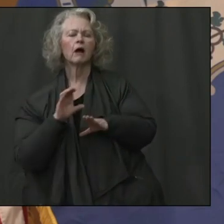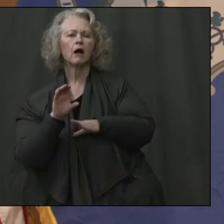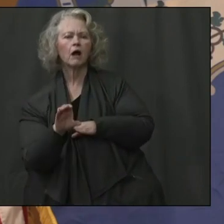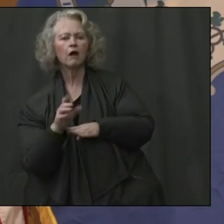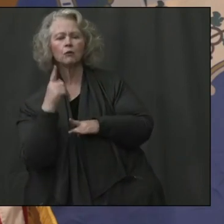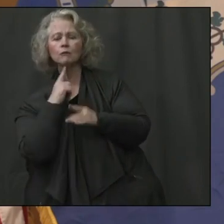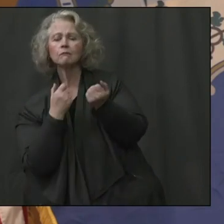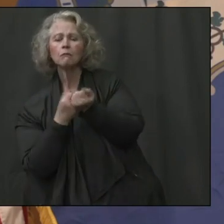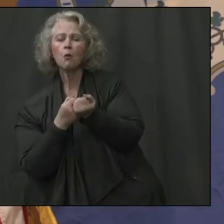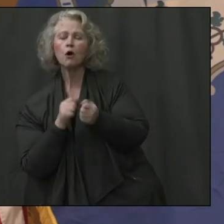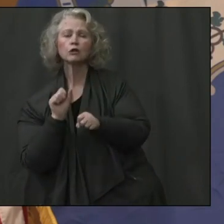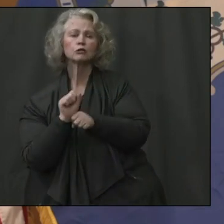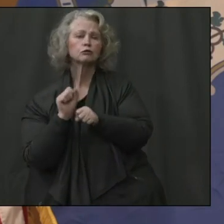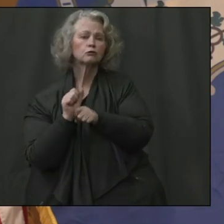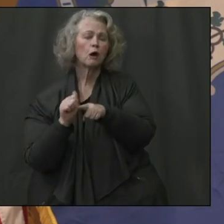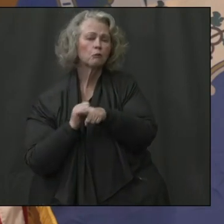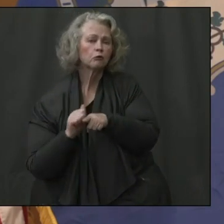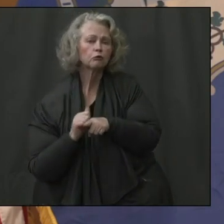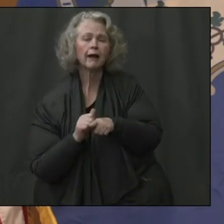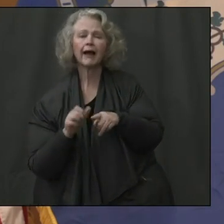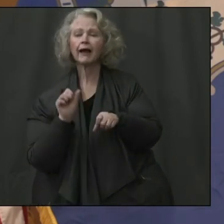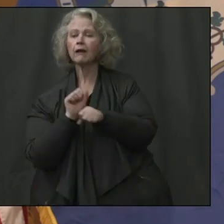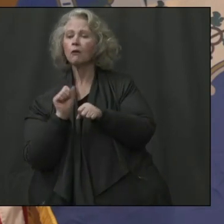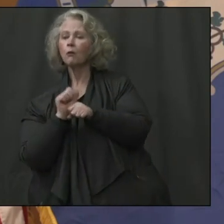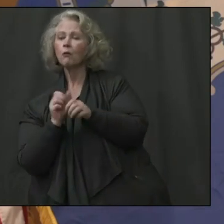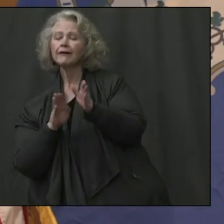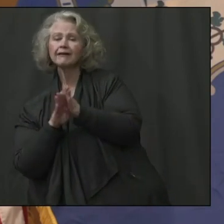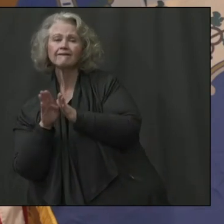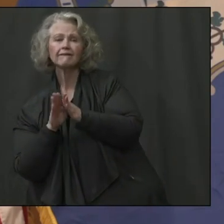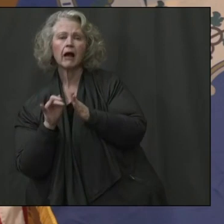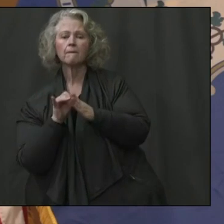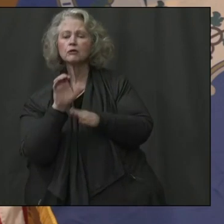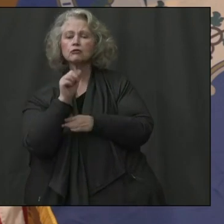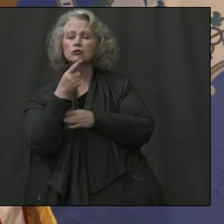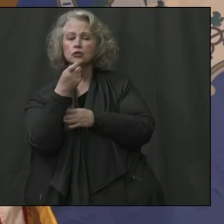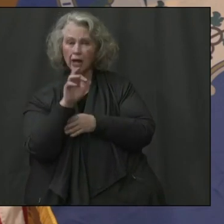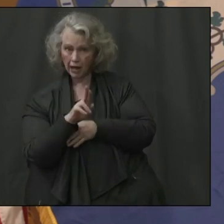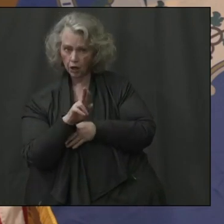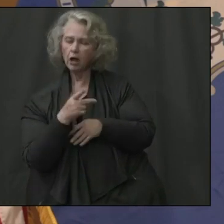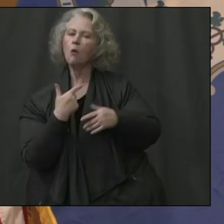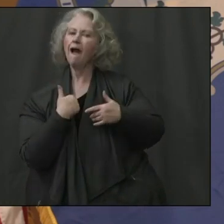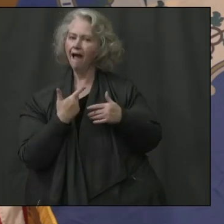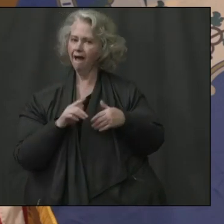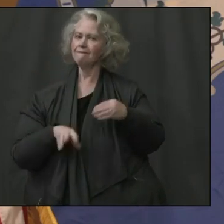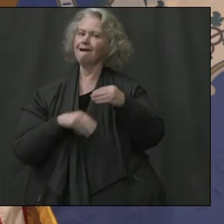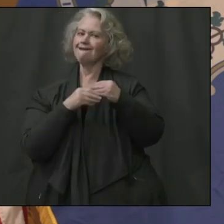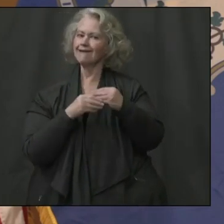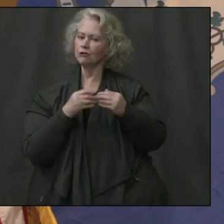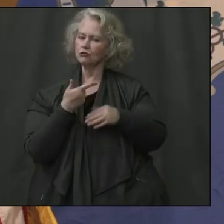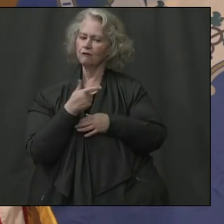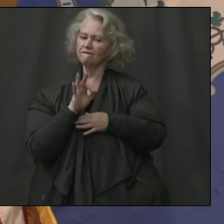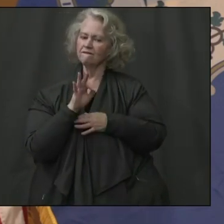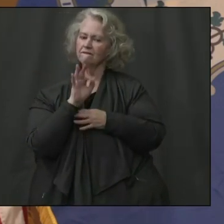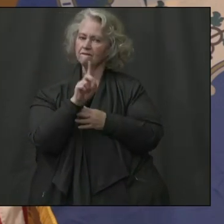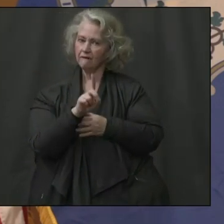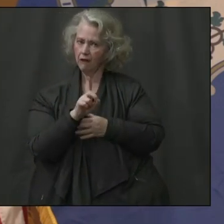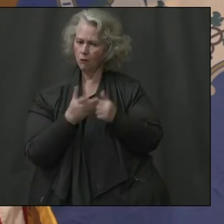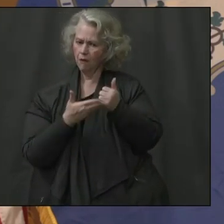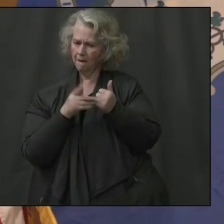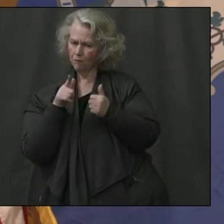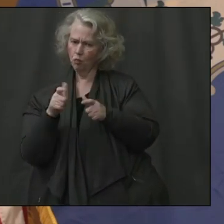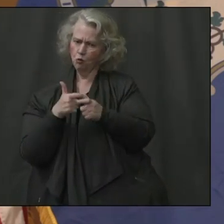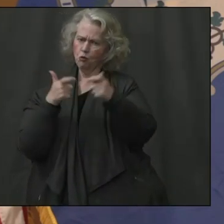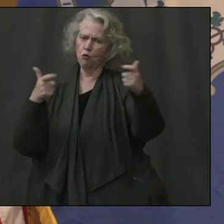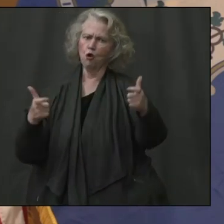job training, workforce development, and shelter programming. There are additional CDBG funds that are going to our large urban